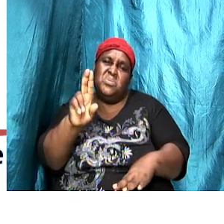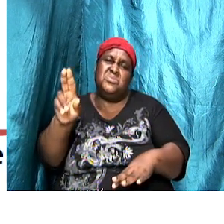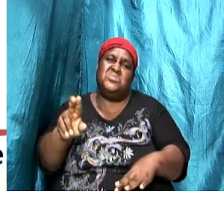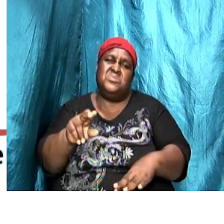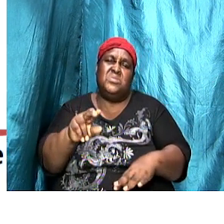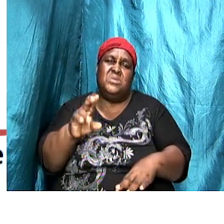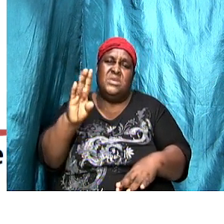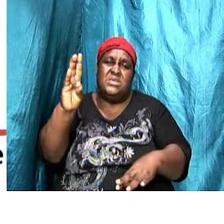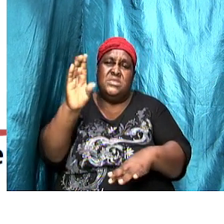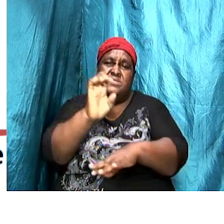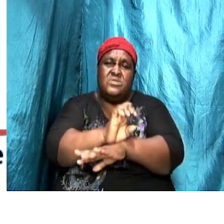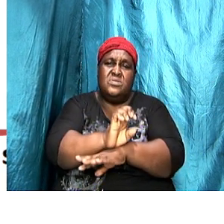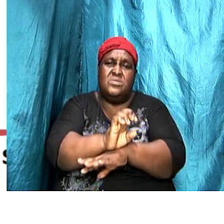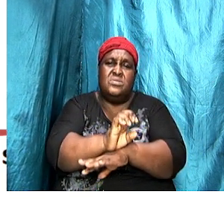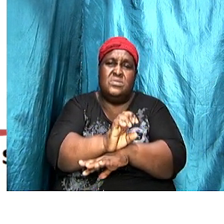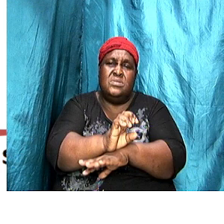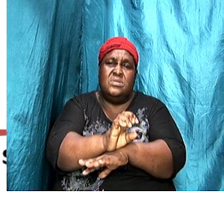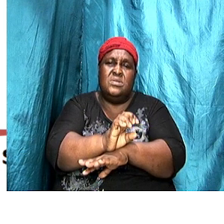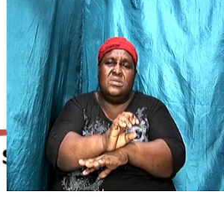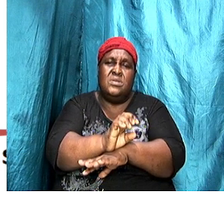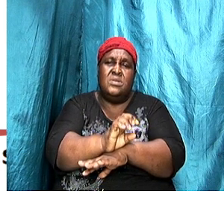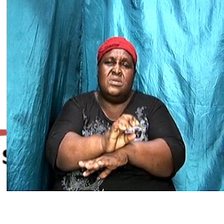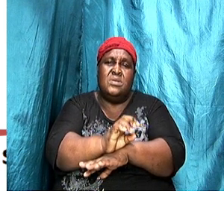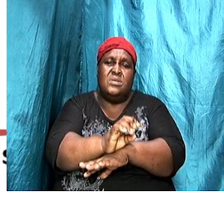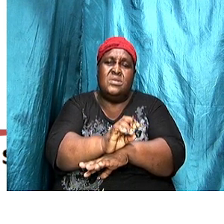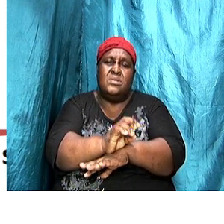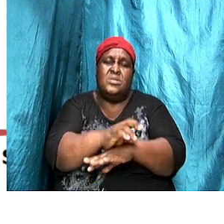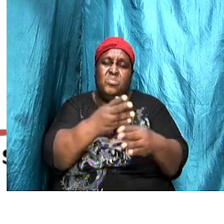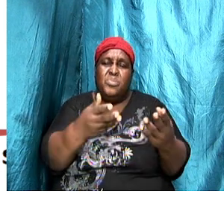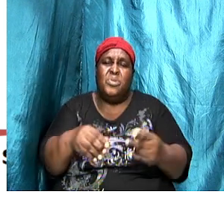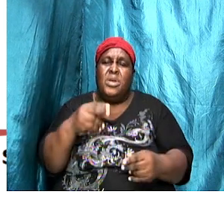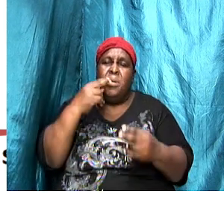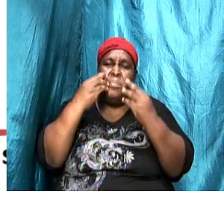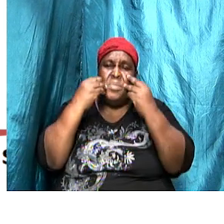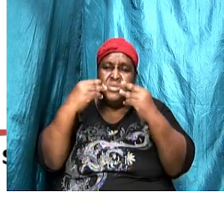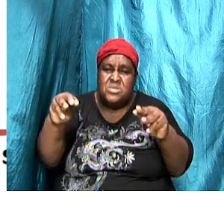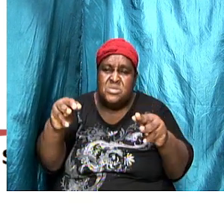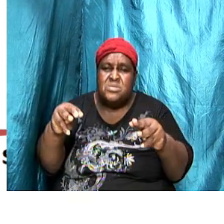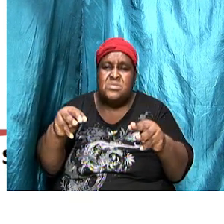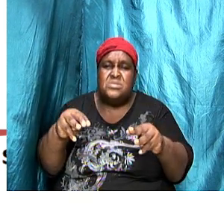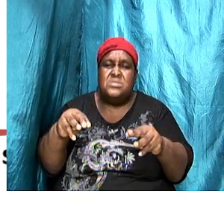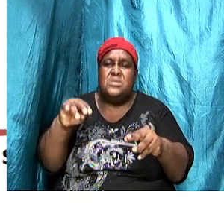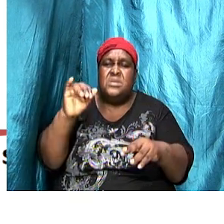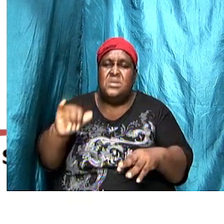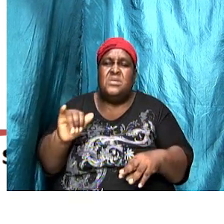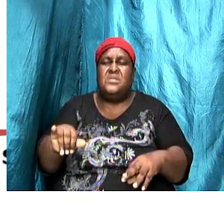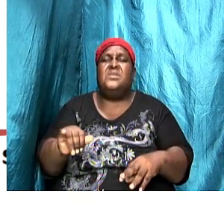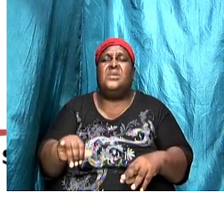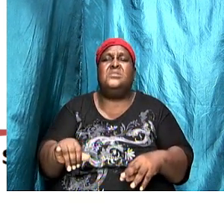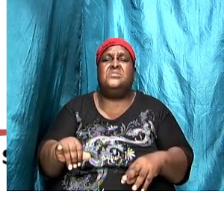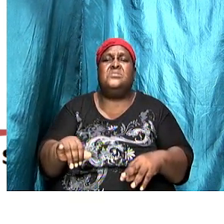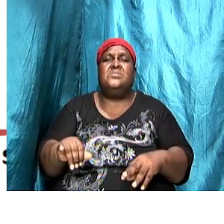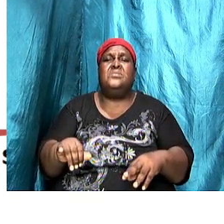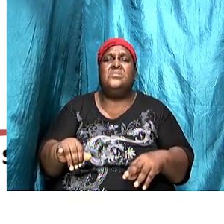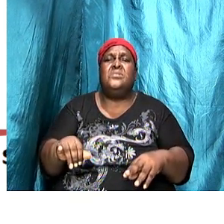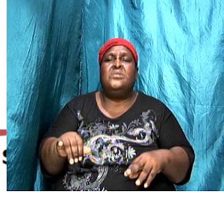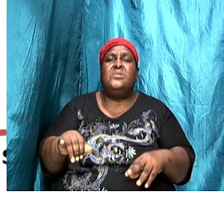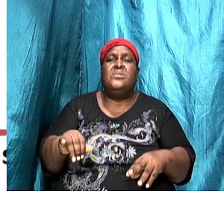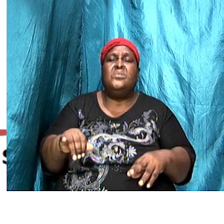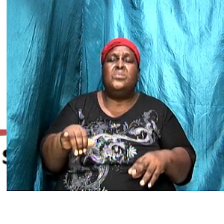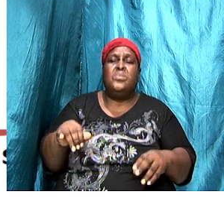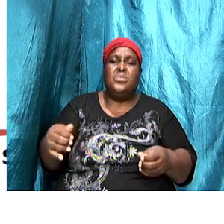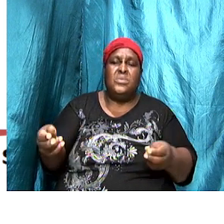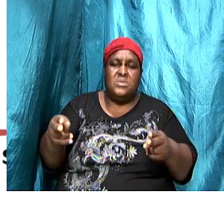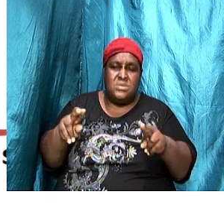bring out a message that would be impacting on those seven churches